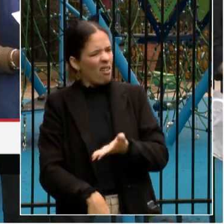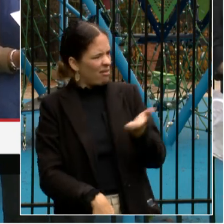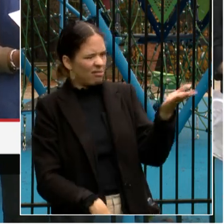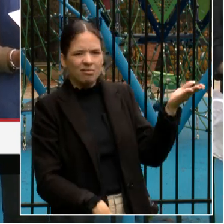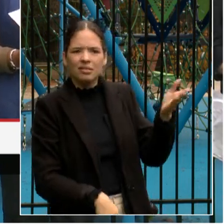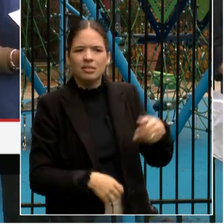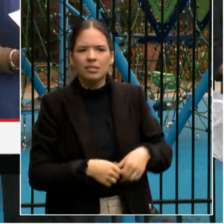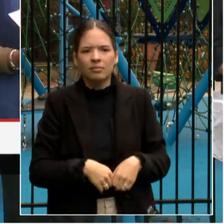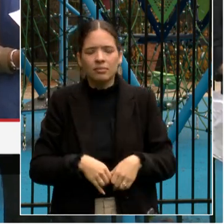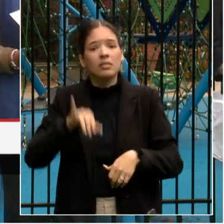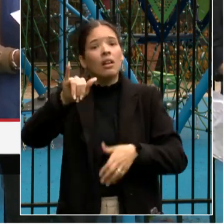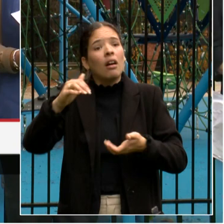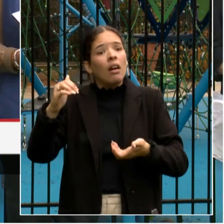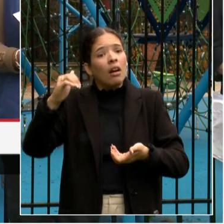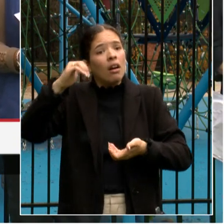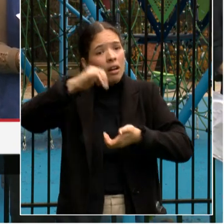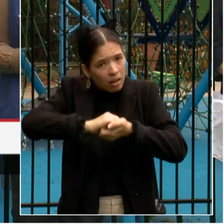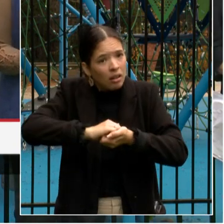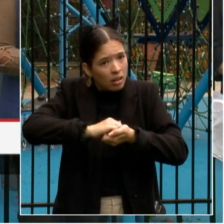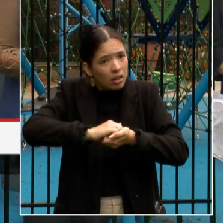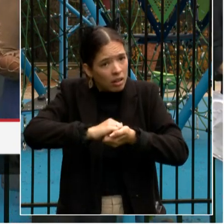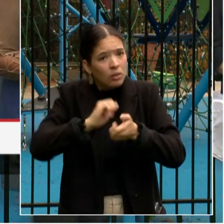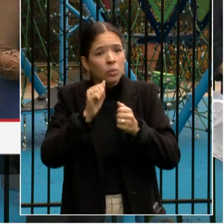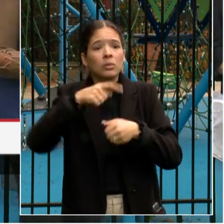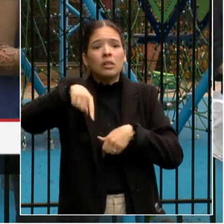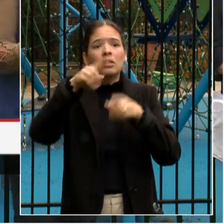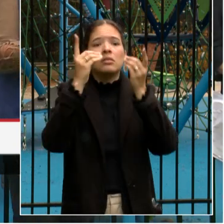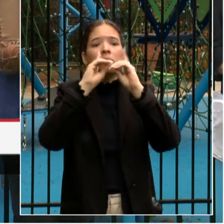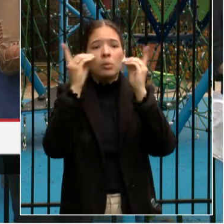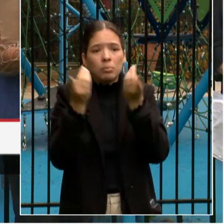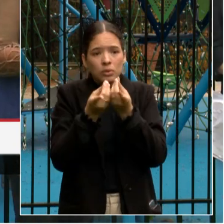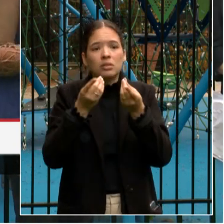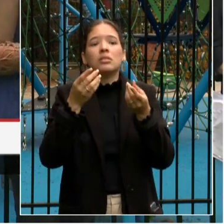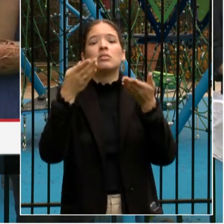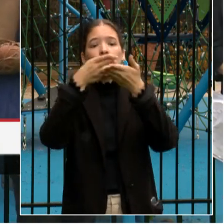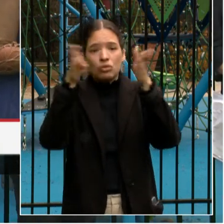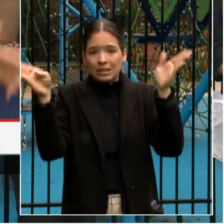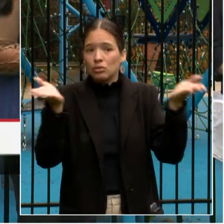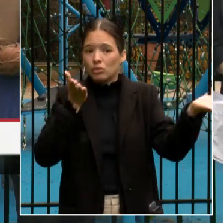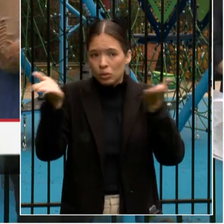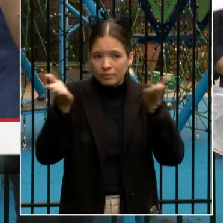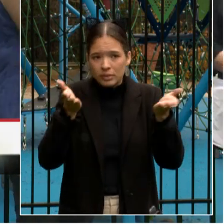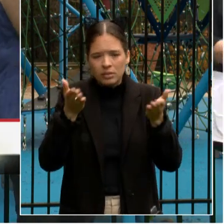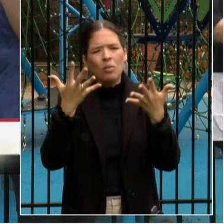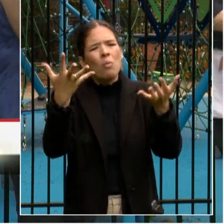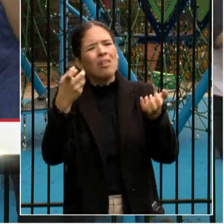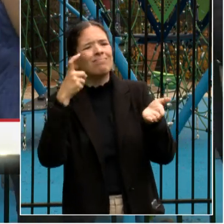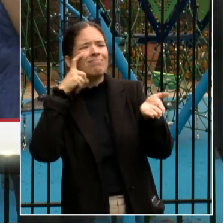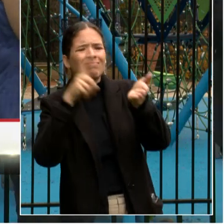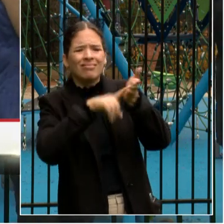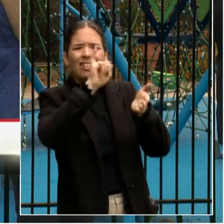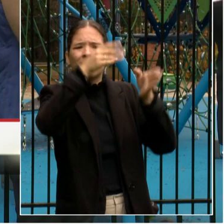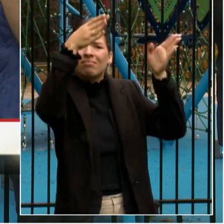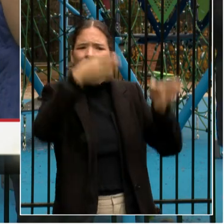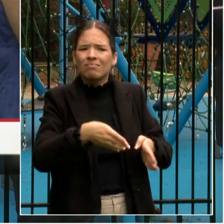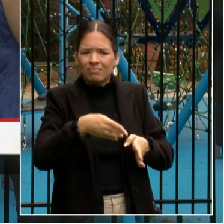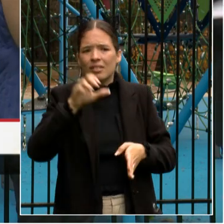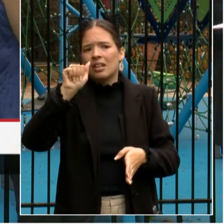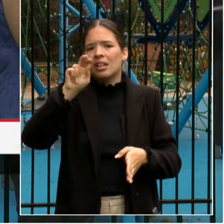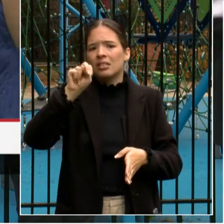partnership of Department of General Services. So please join me in recognizing Director Anderson, who's also with us today.